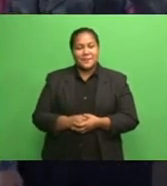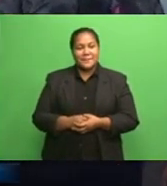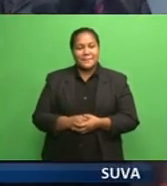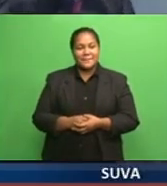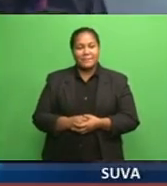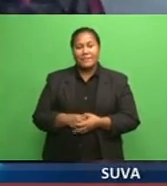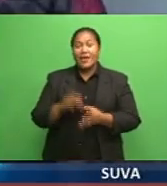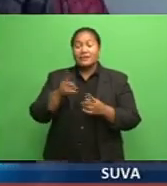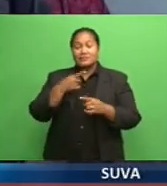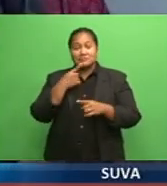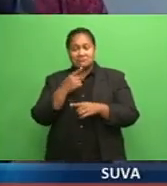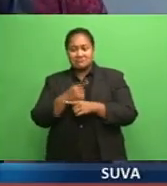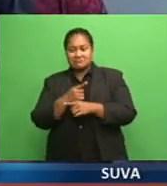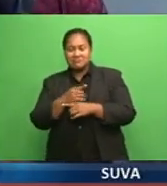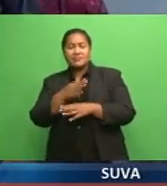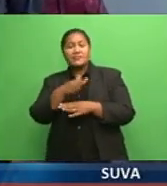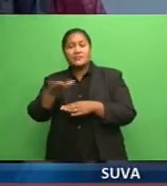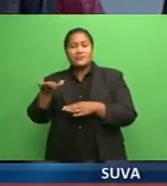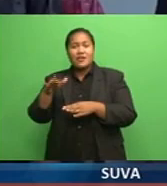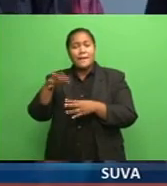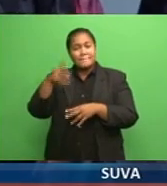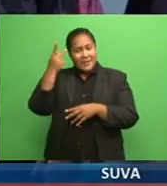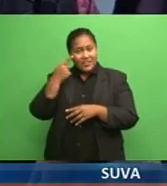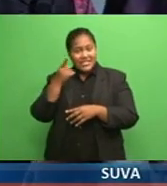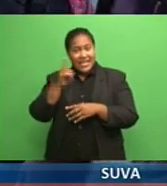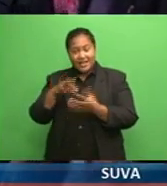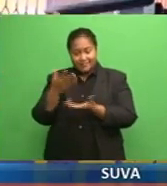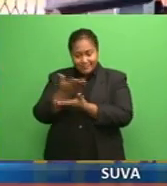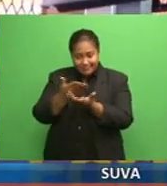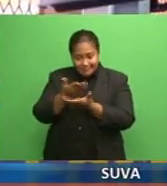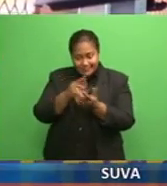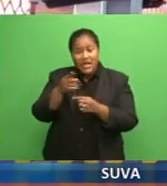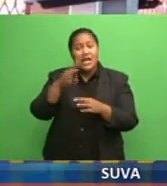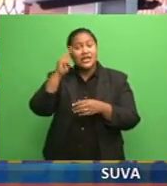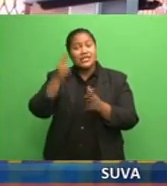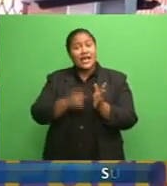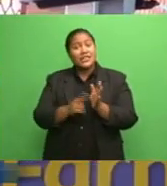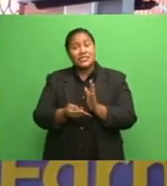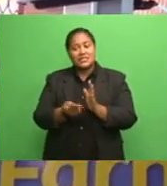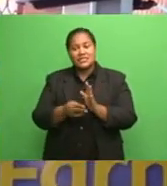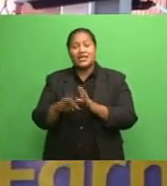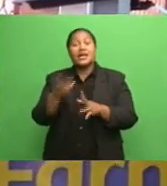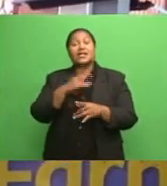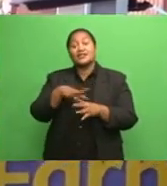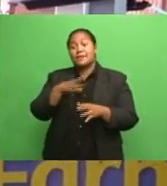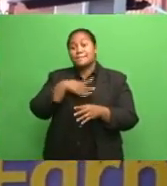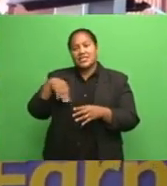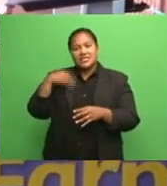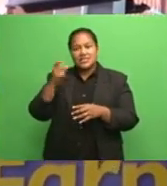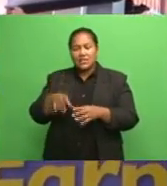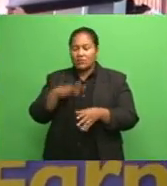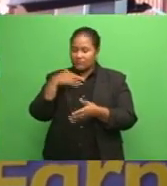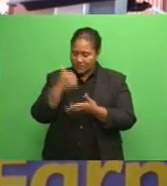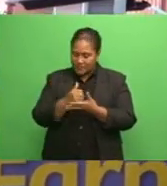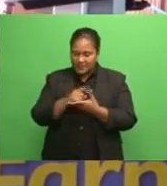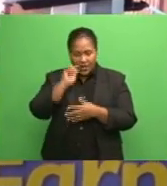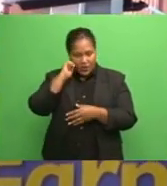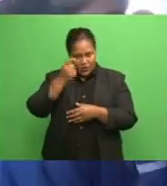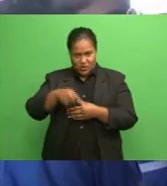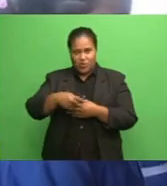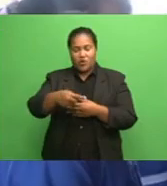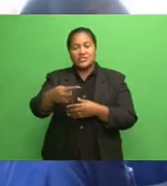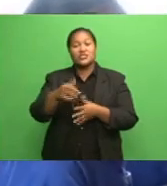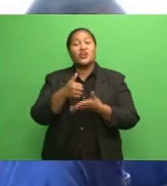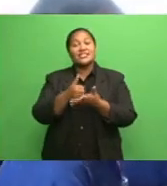Speaking to parents and students in Aether City, Education Minister Rozzy Agbar confirmed they will continue to assist students.